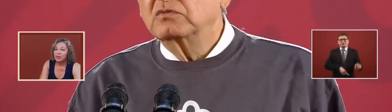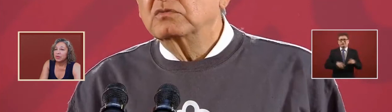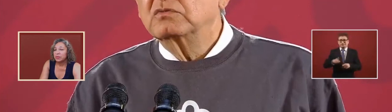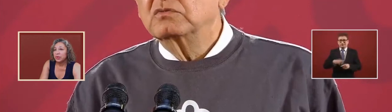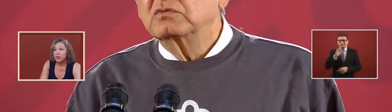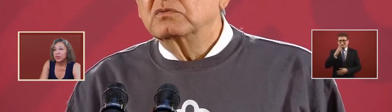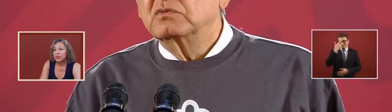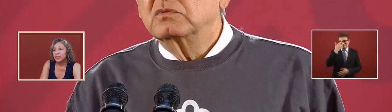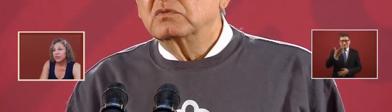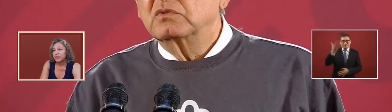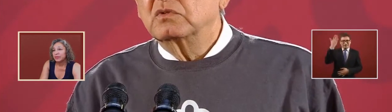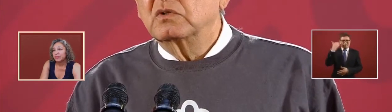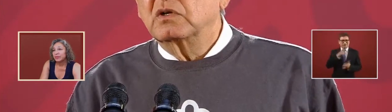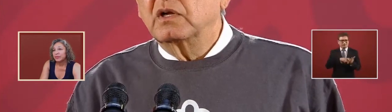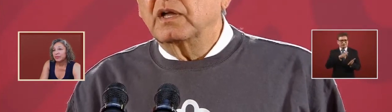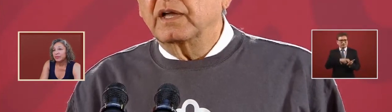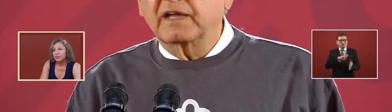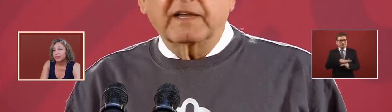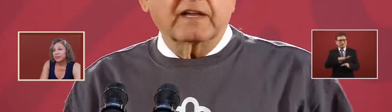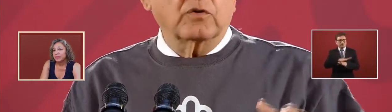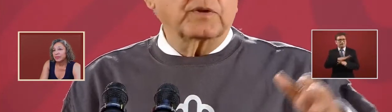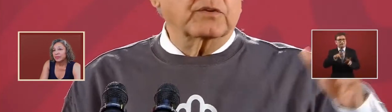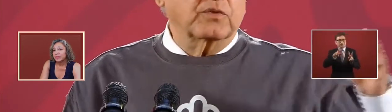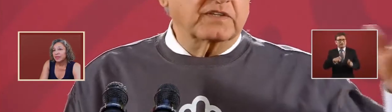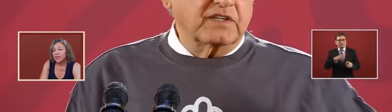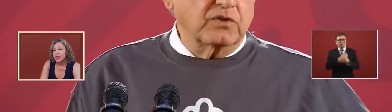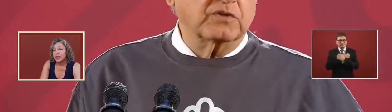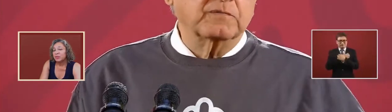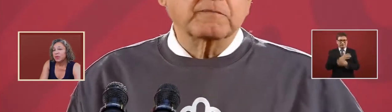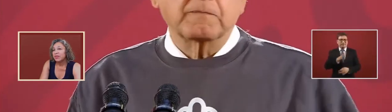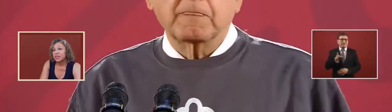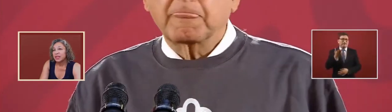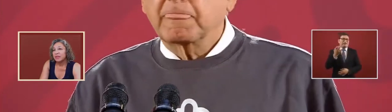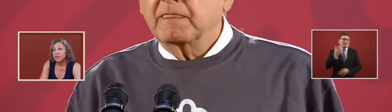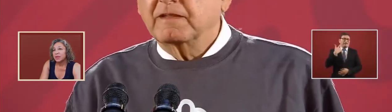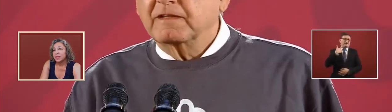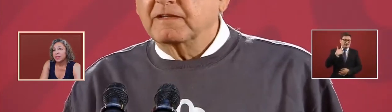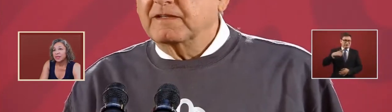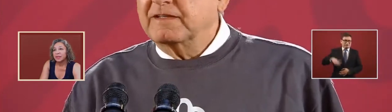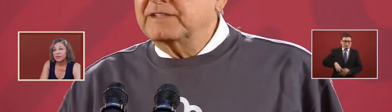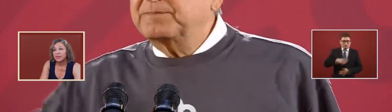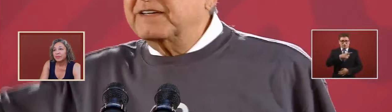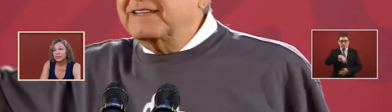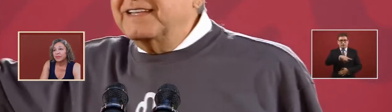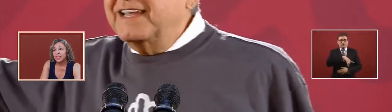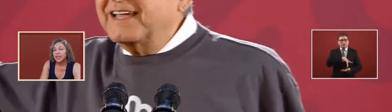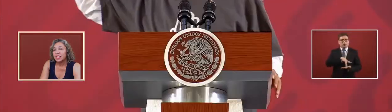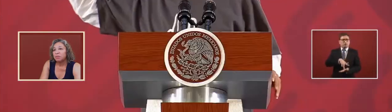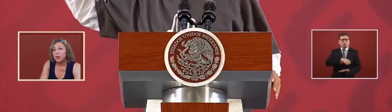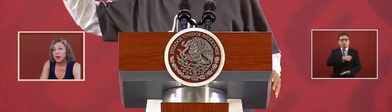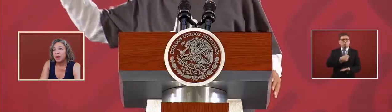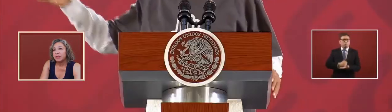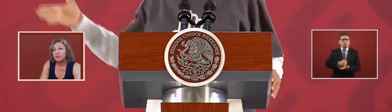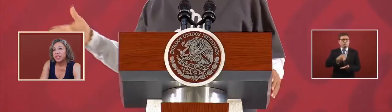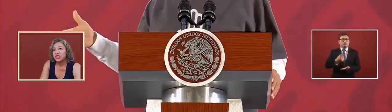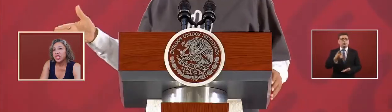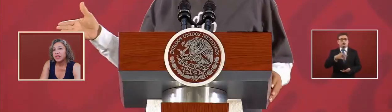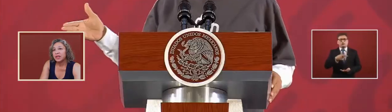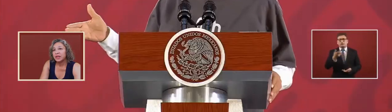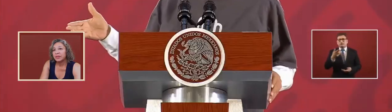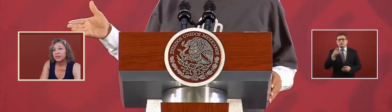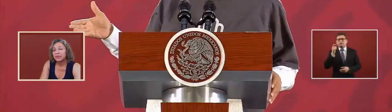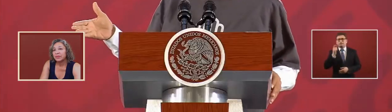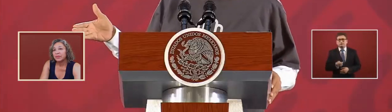that was approved in the previous government is part of the